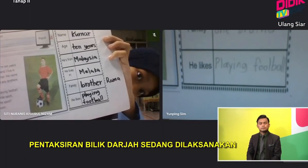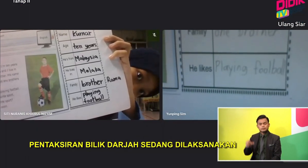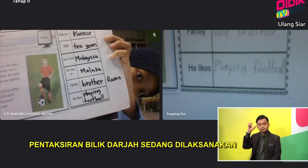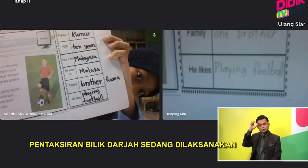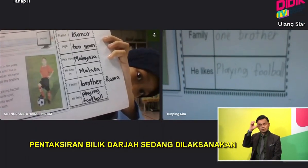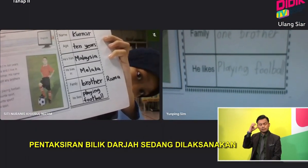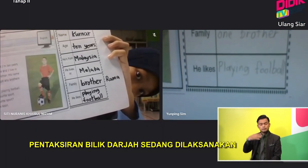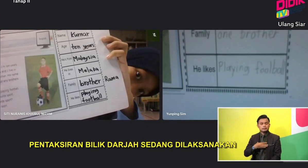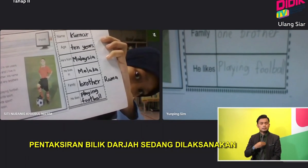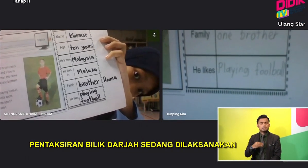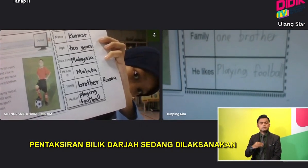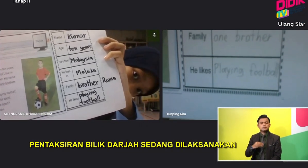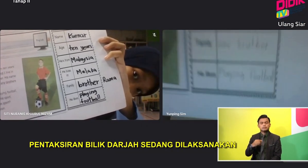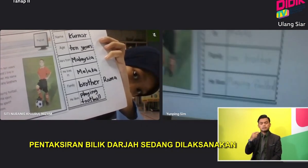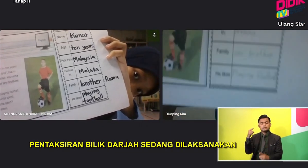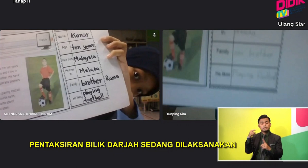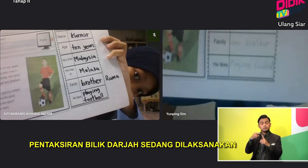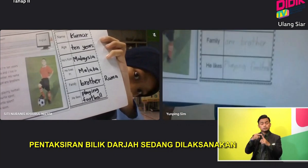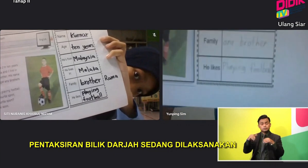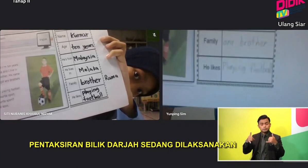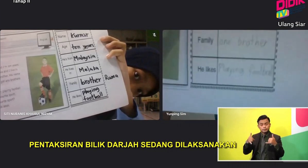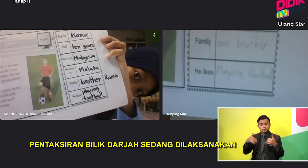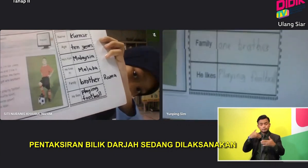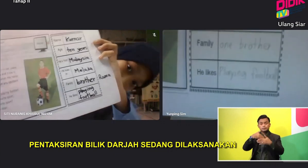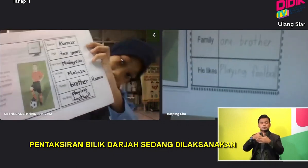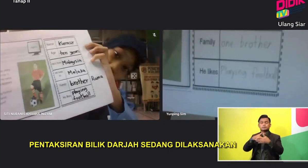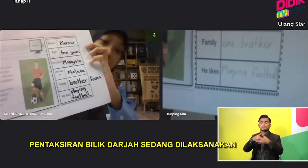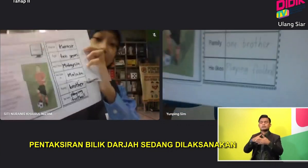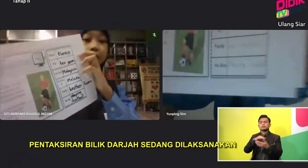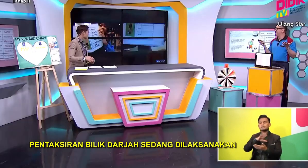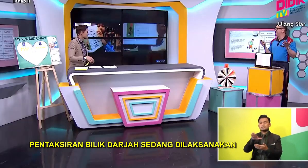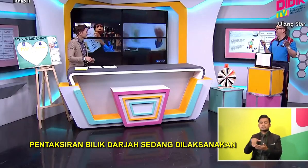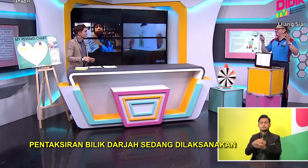football. So, they are all correct. Wow.